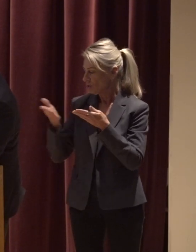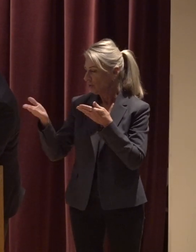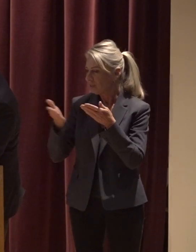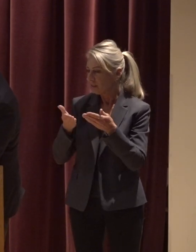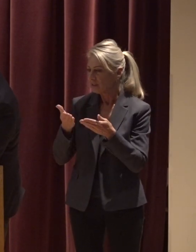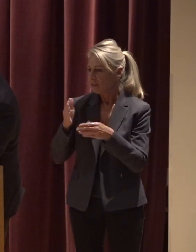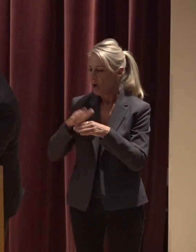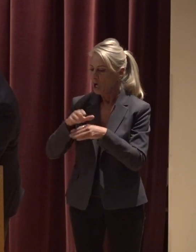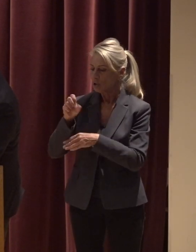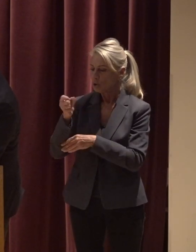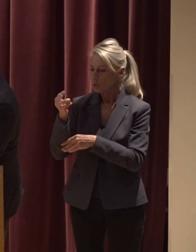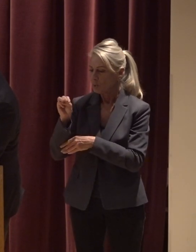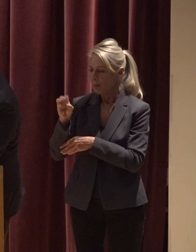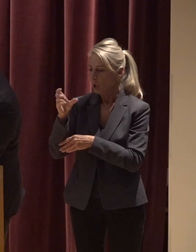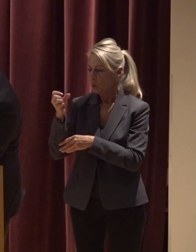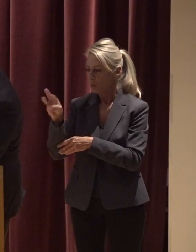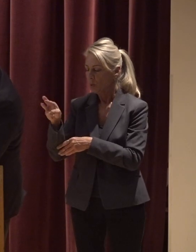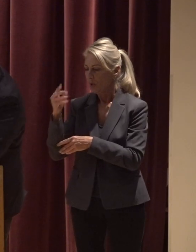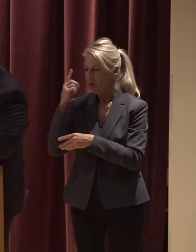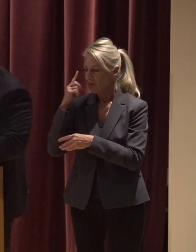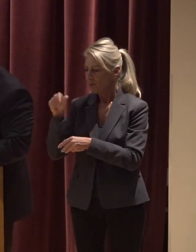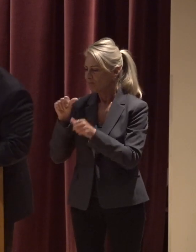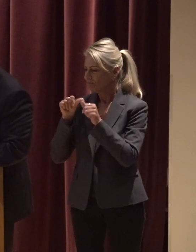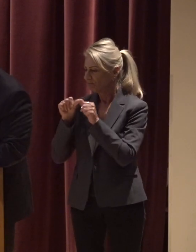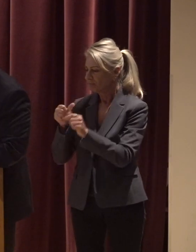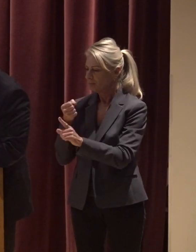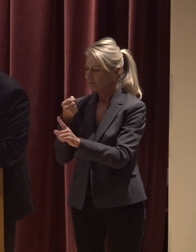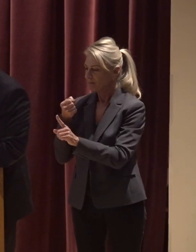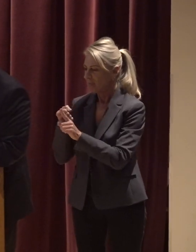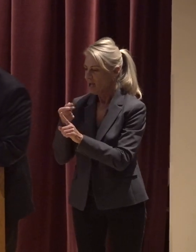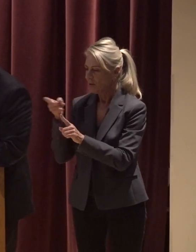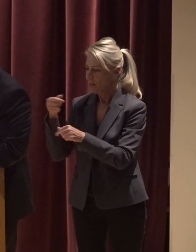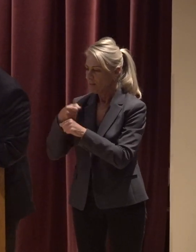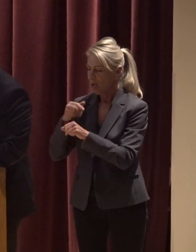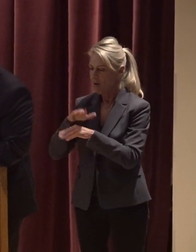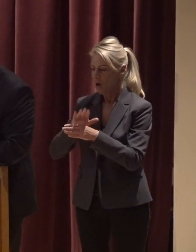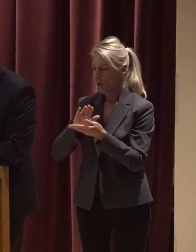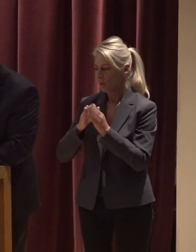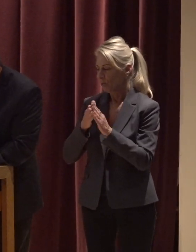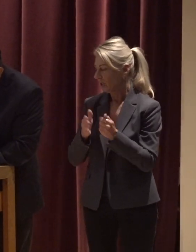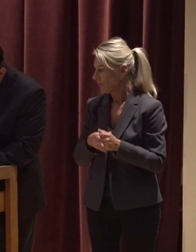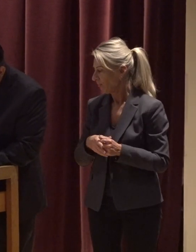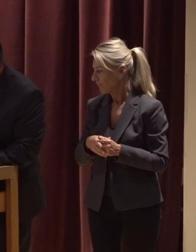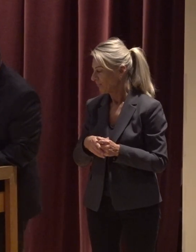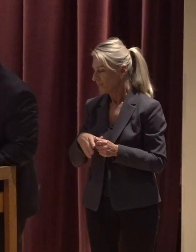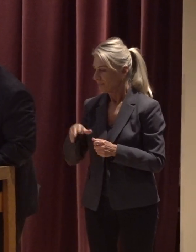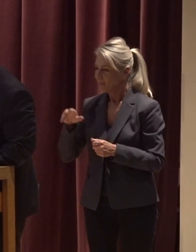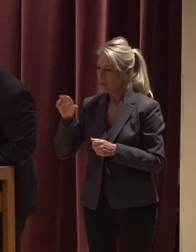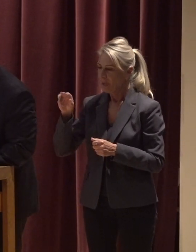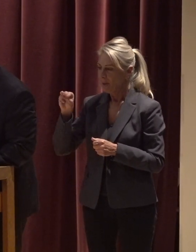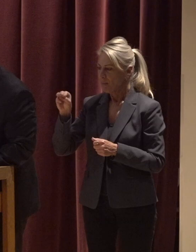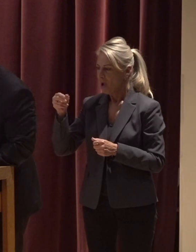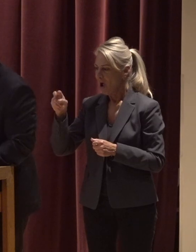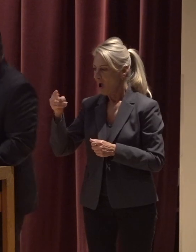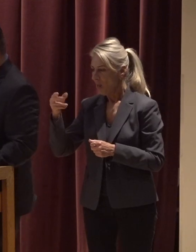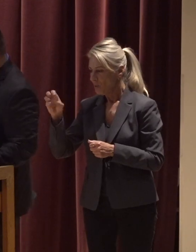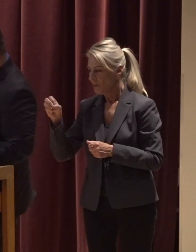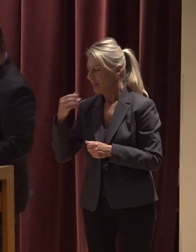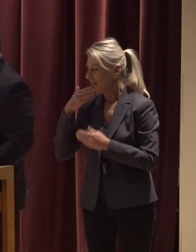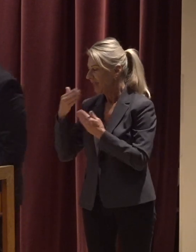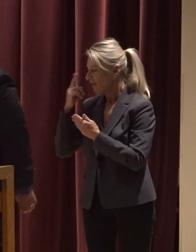crew And for the lasting impact you have made upon our community Aloha and mahalo and thank you for your service